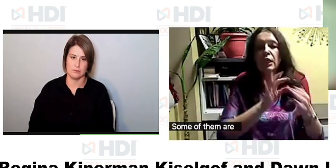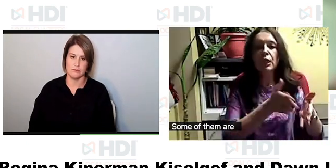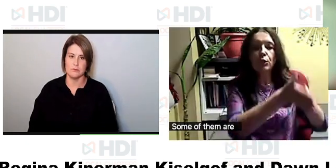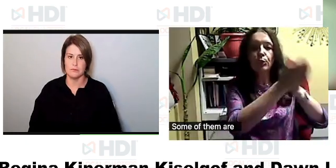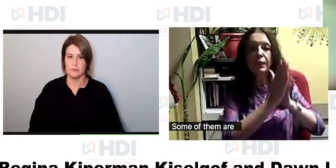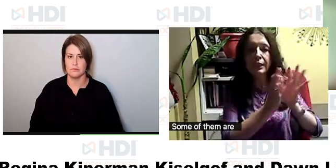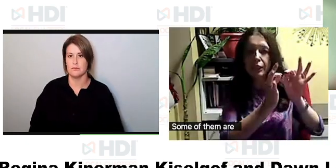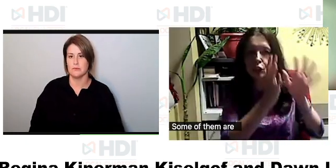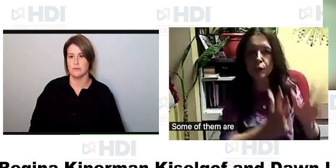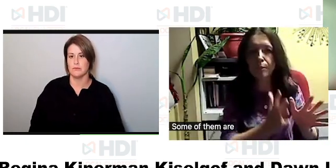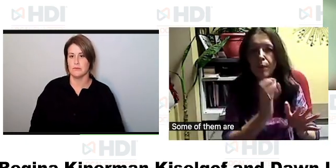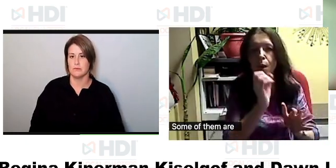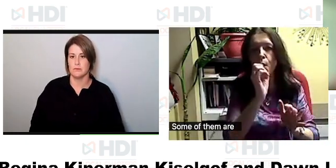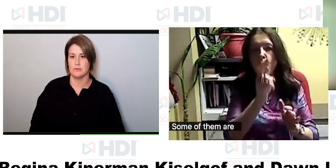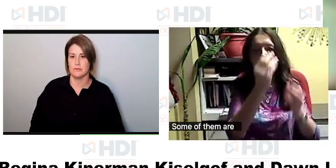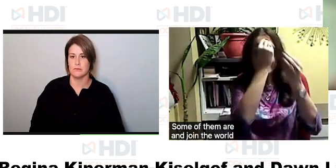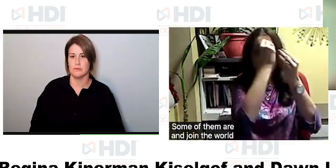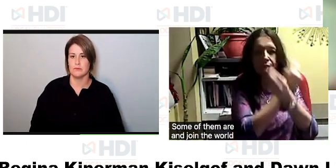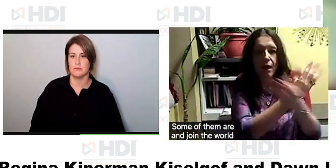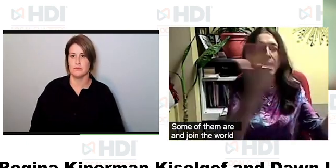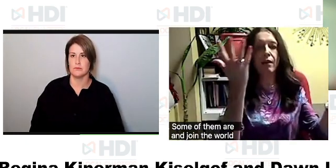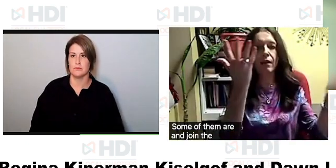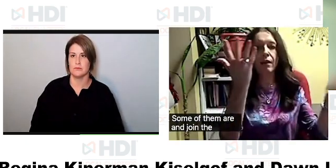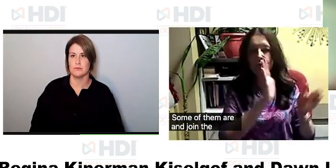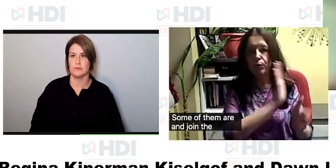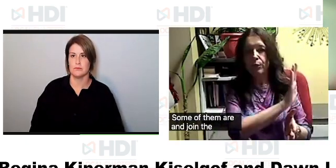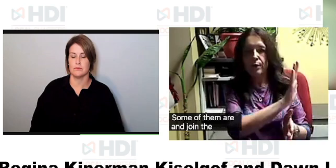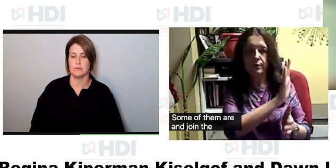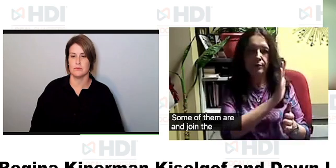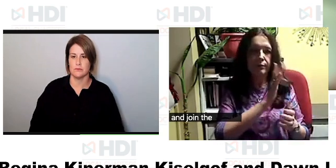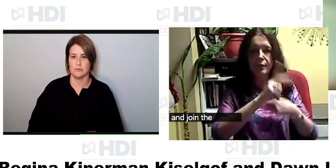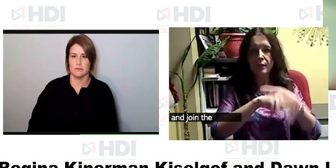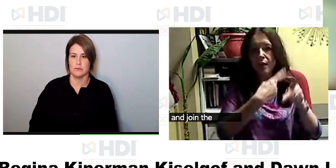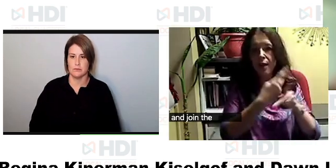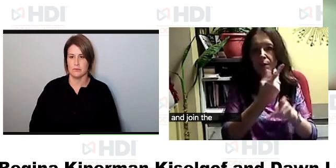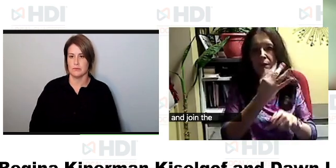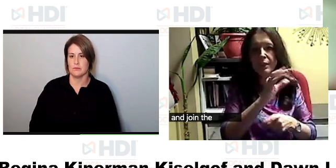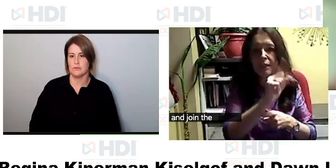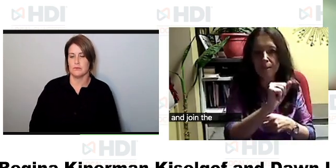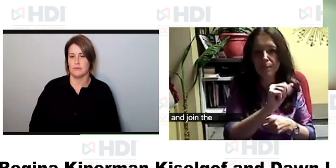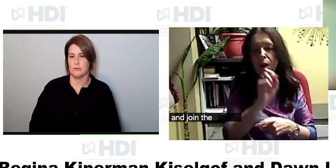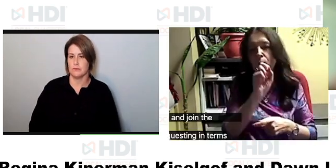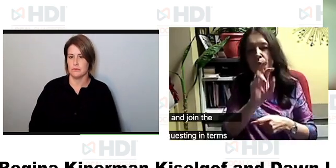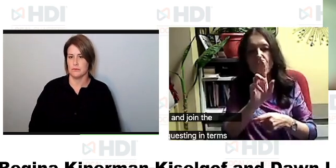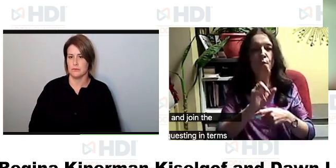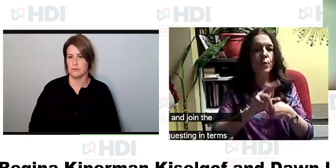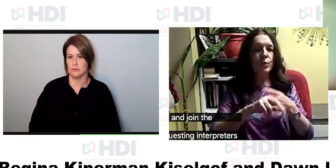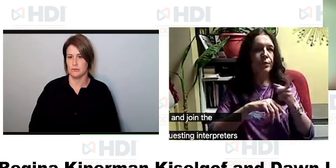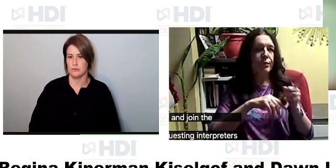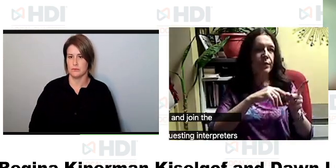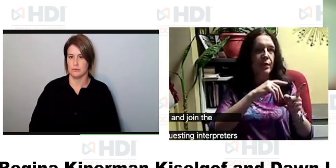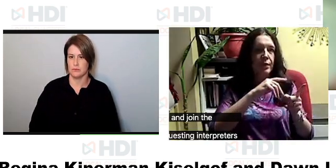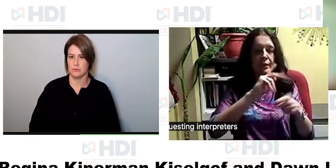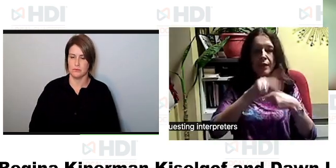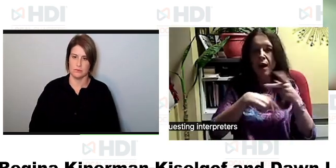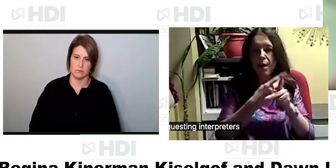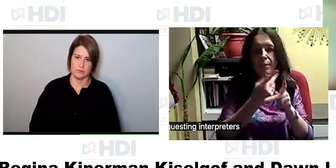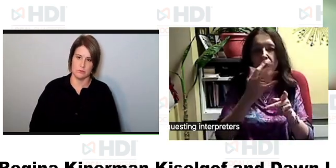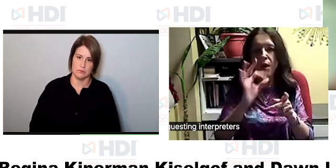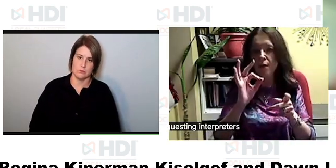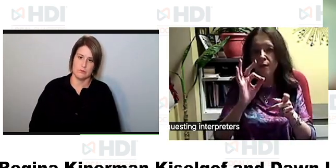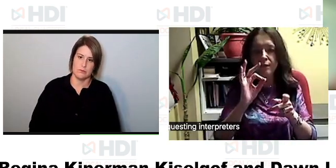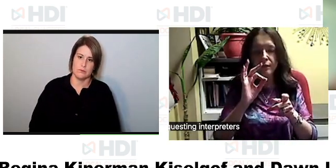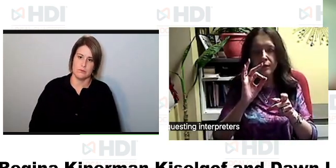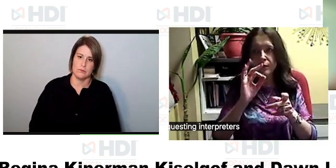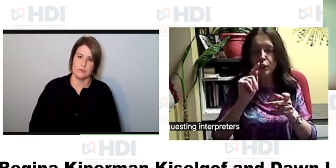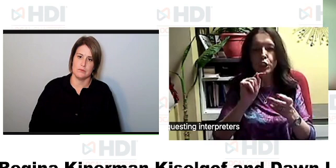self-advocate and join the workforce some of them understand requesting interpreters and talking about their